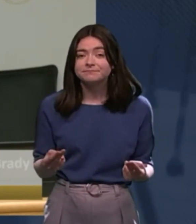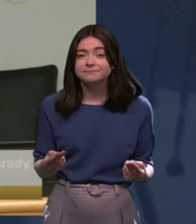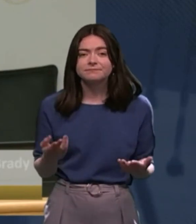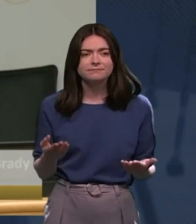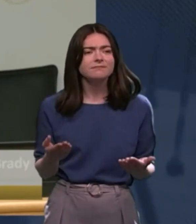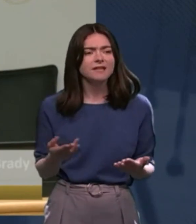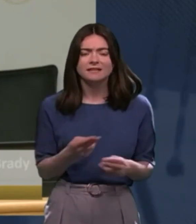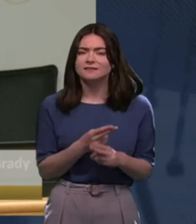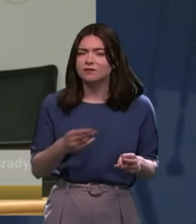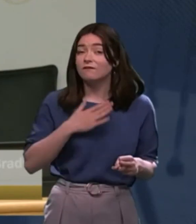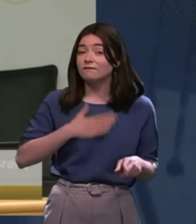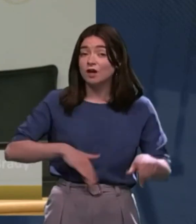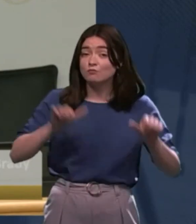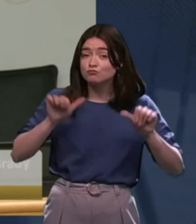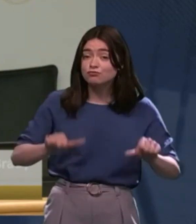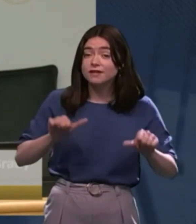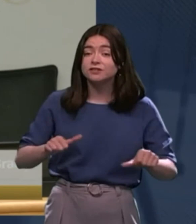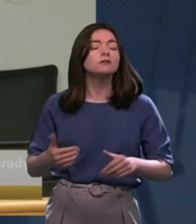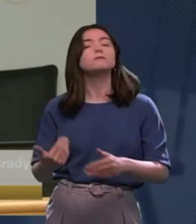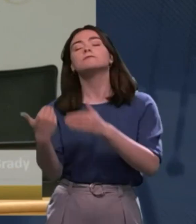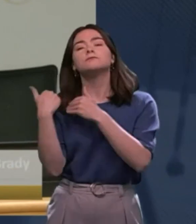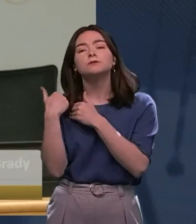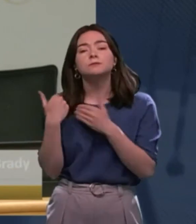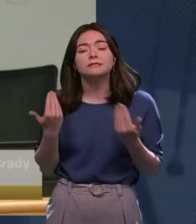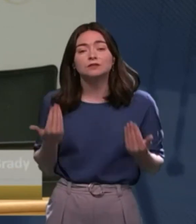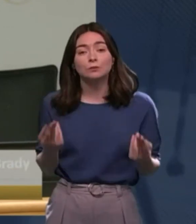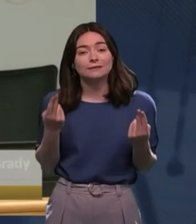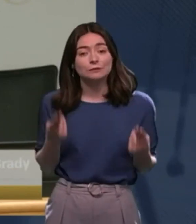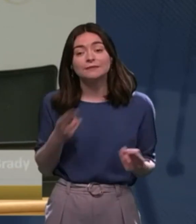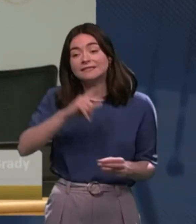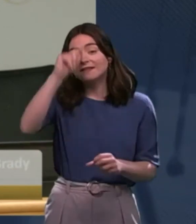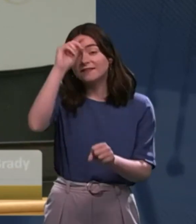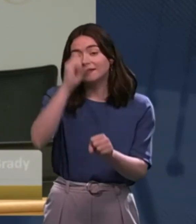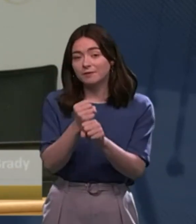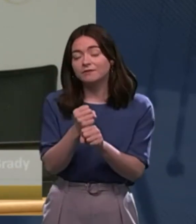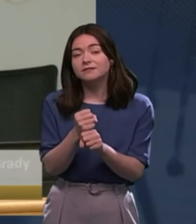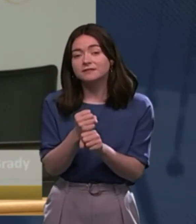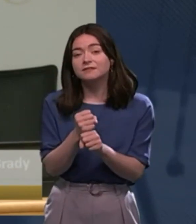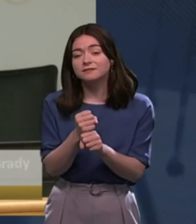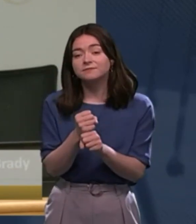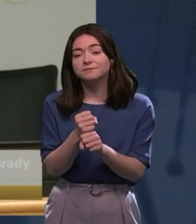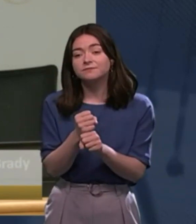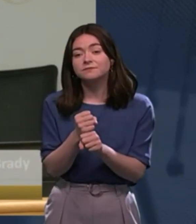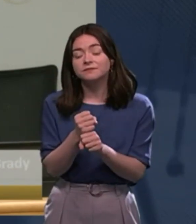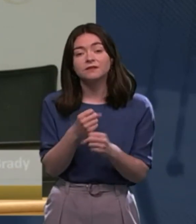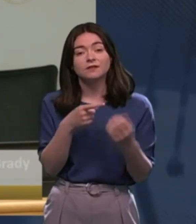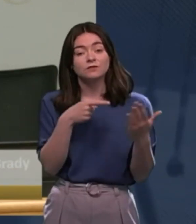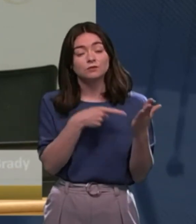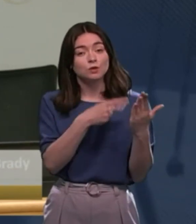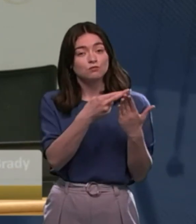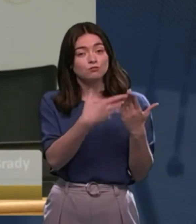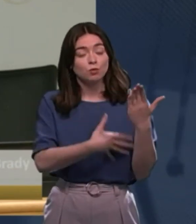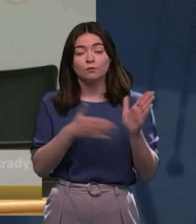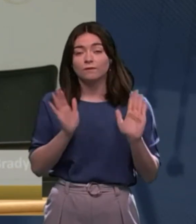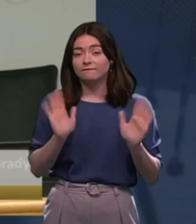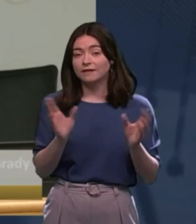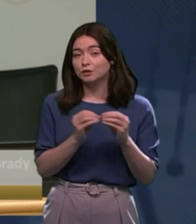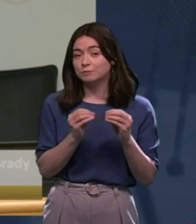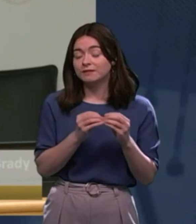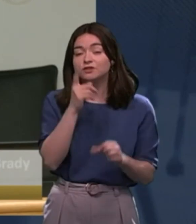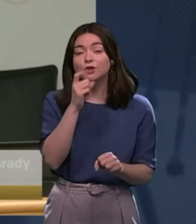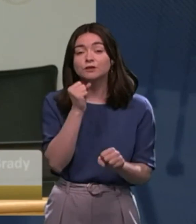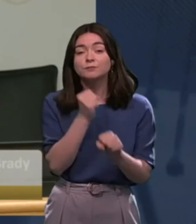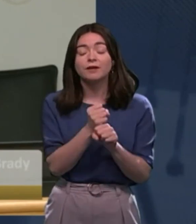unfair pressure that is put on them. So, I think that is something we need to really think about. You know, the report that we mentioned earlier talks